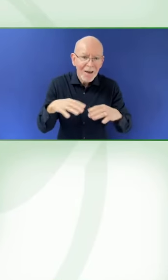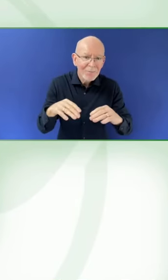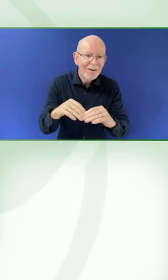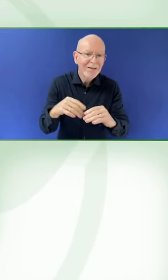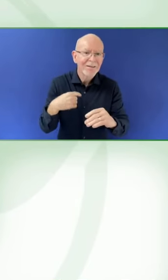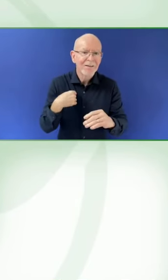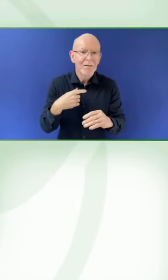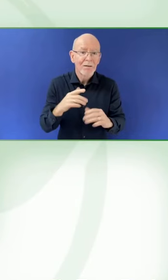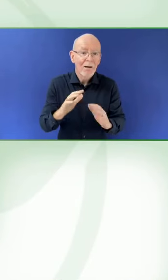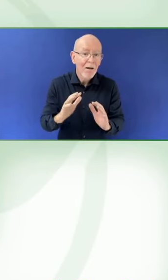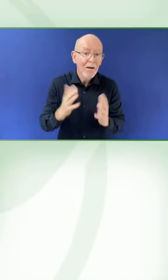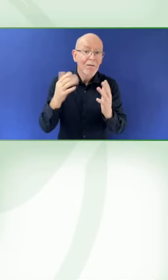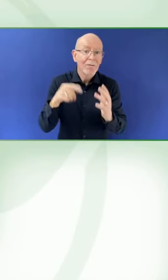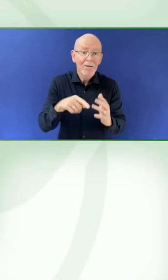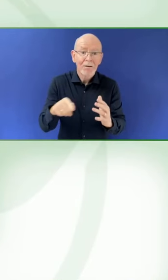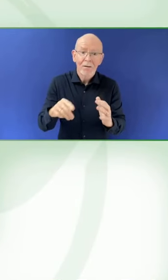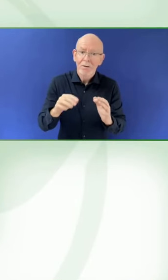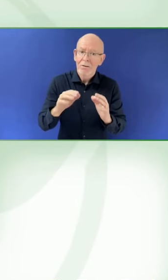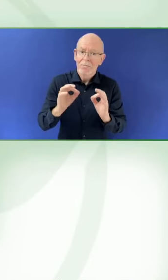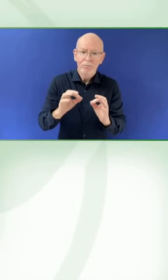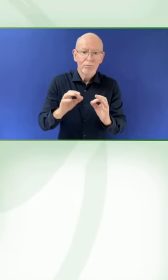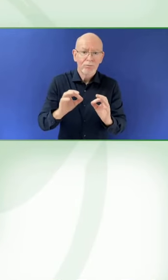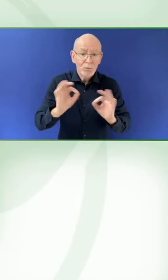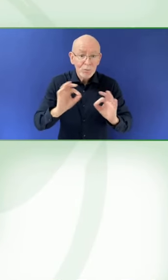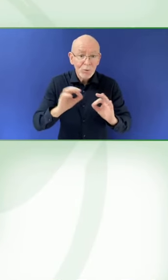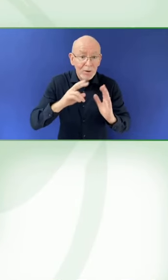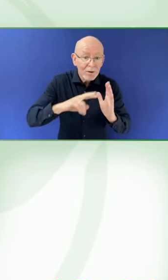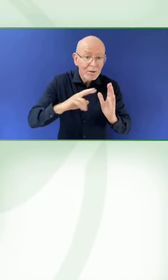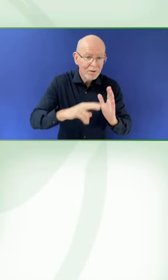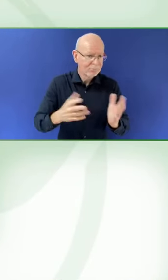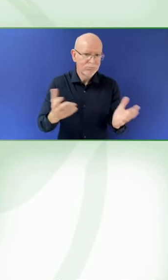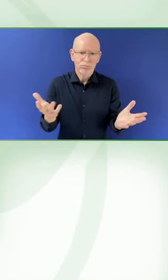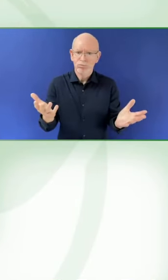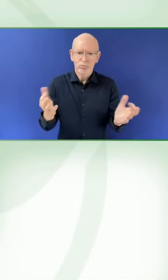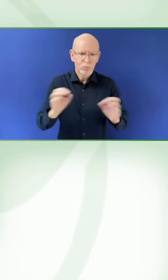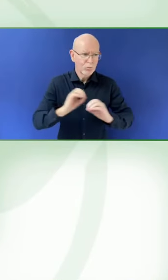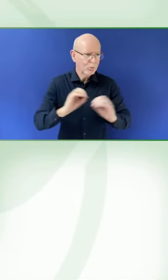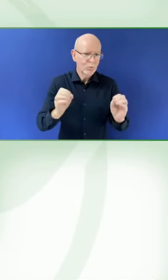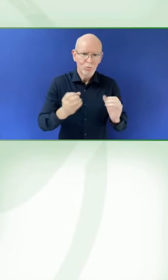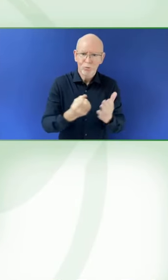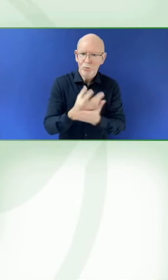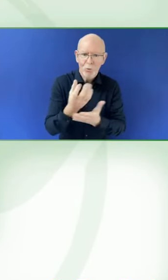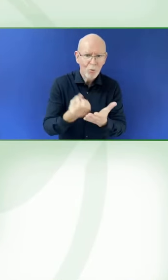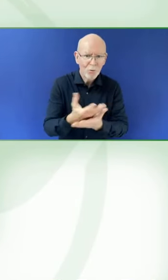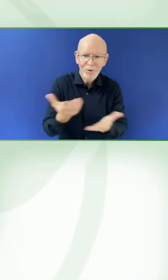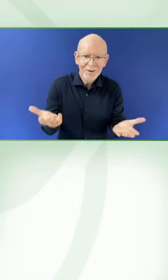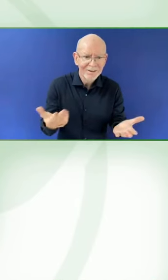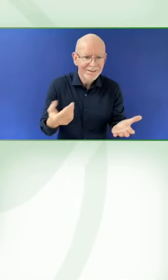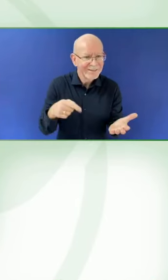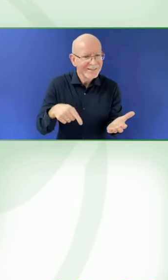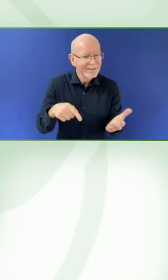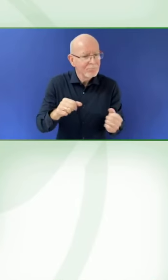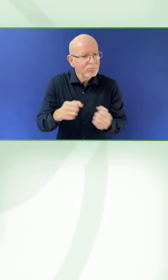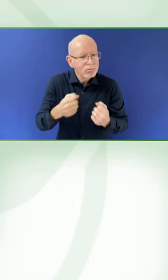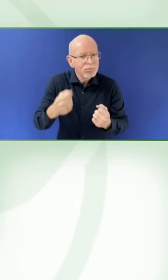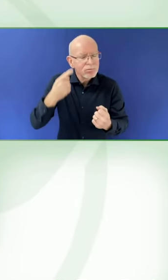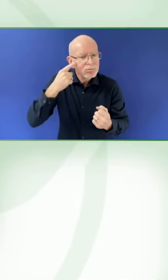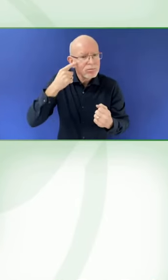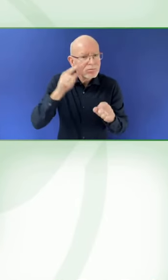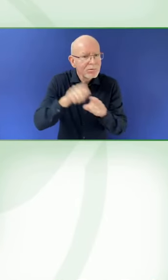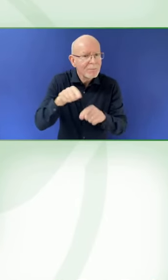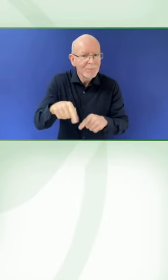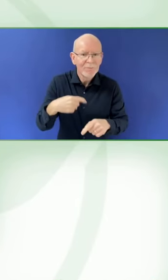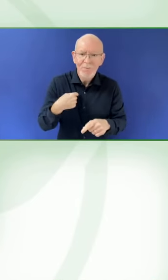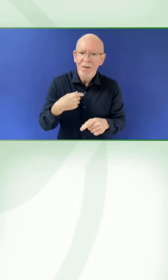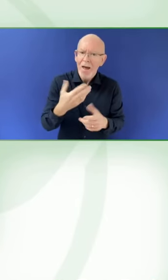remains inaccessible. We have a general phrase at Microsoft that if you don't know if it's accessible, pause, it's